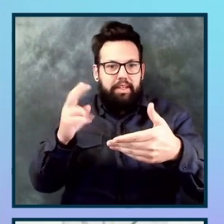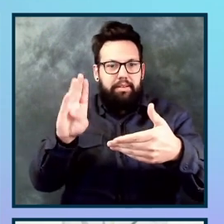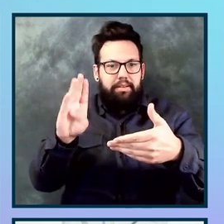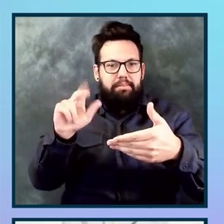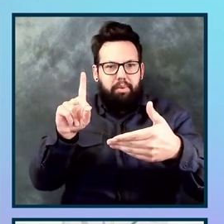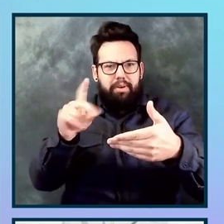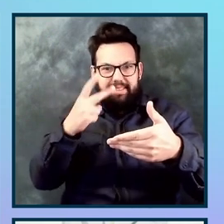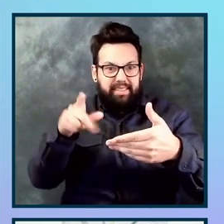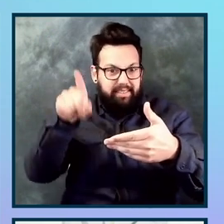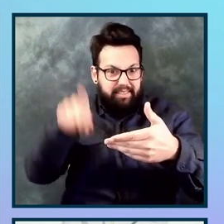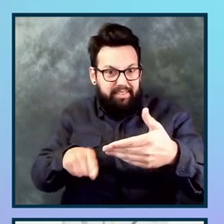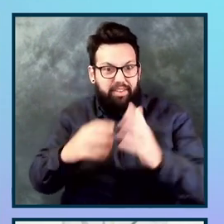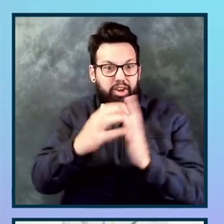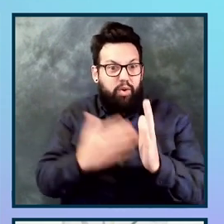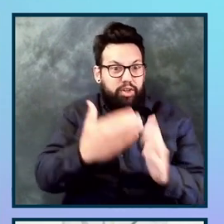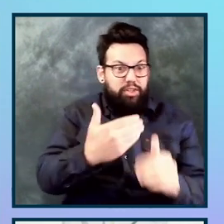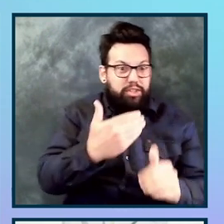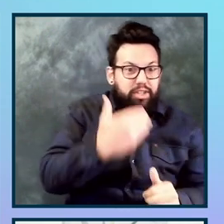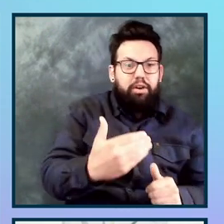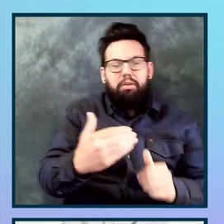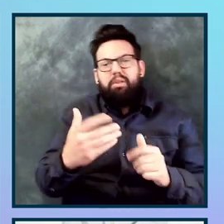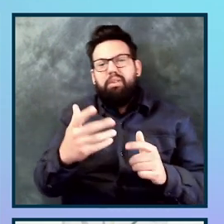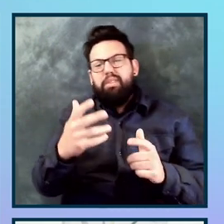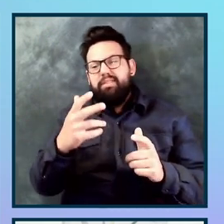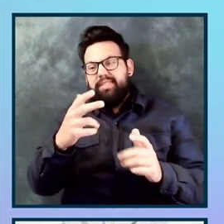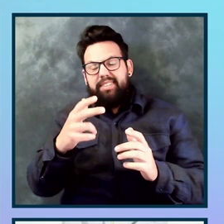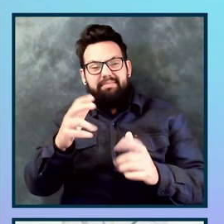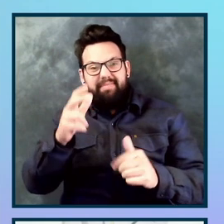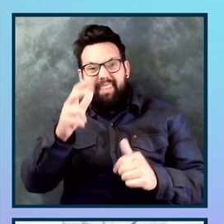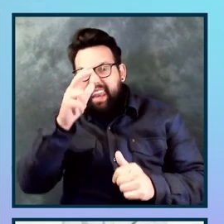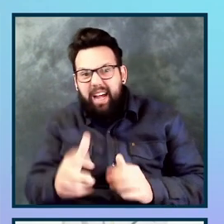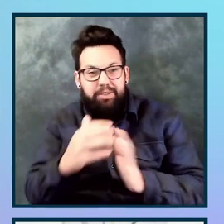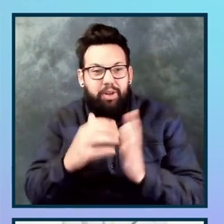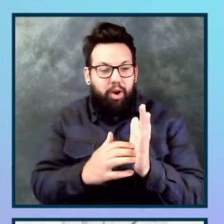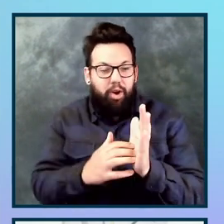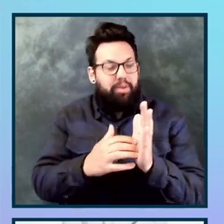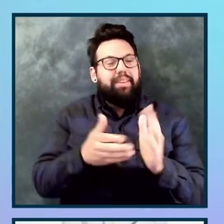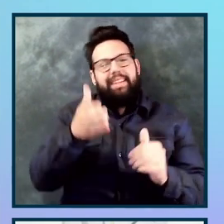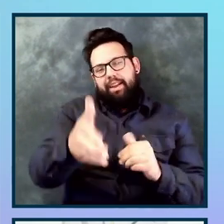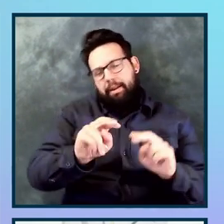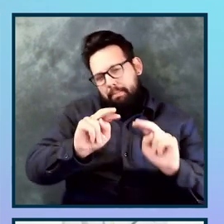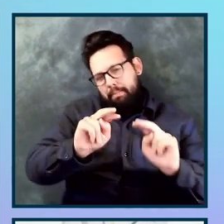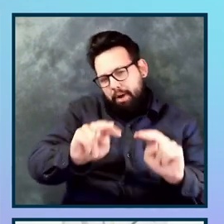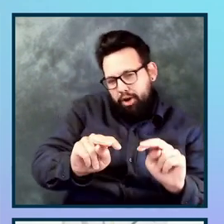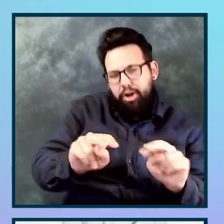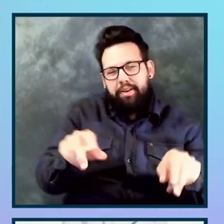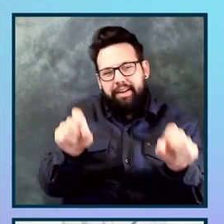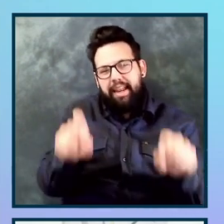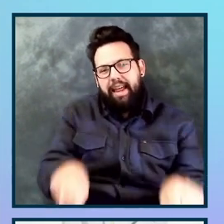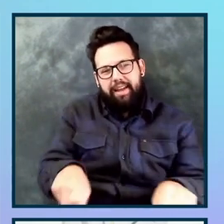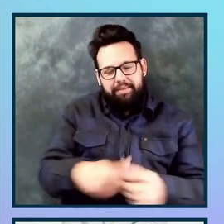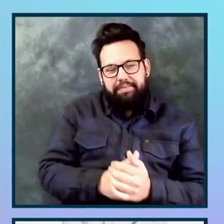and you can actually monitor that at that point. Um, but then you still have, you know,